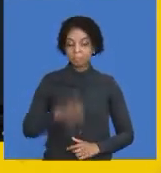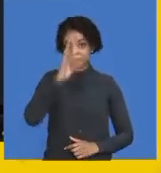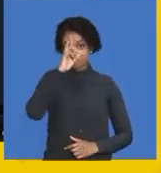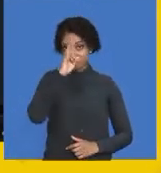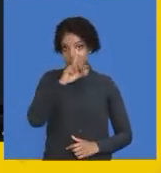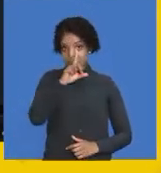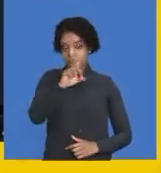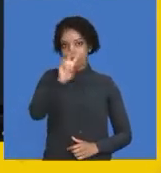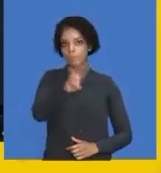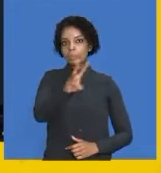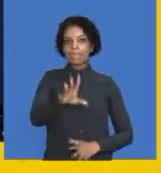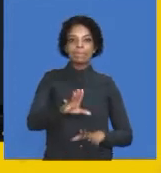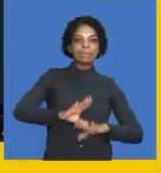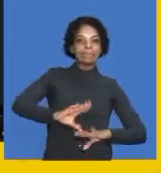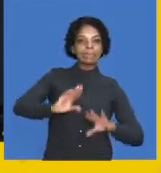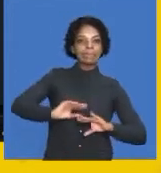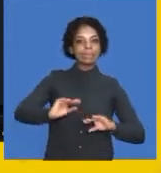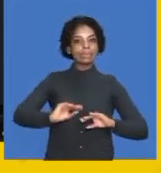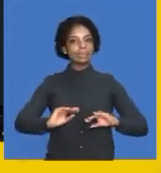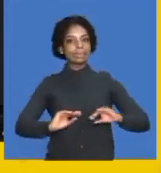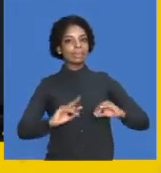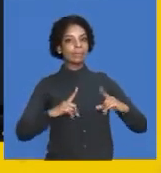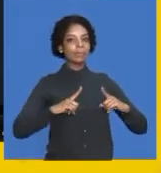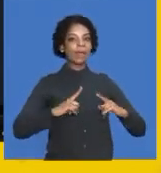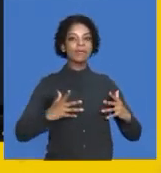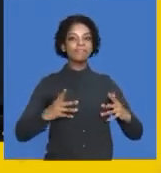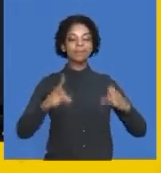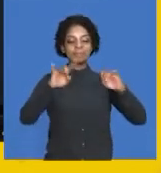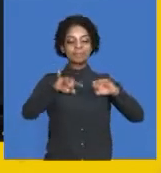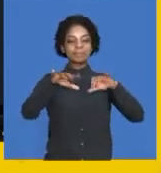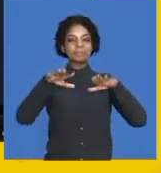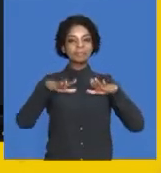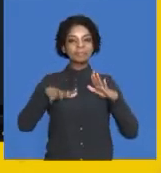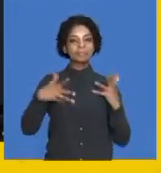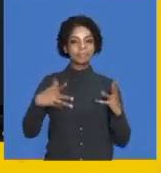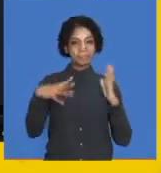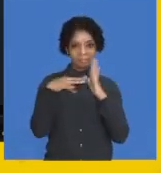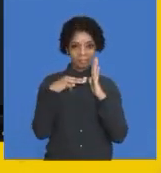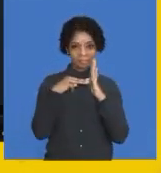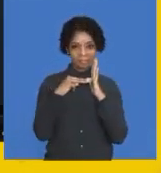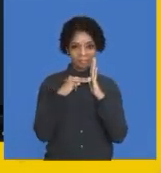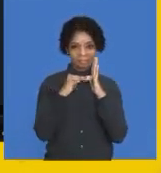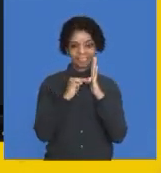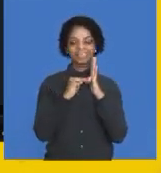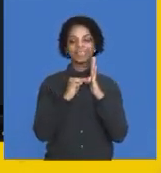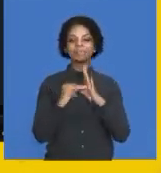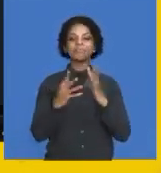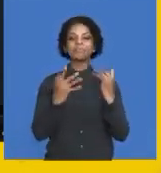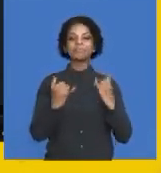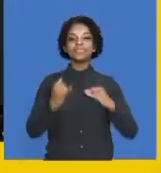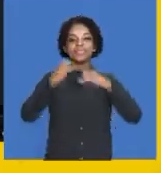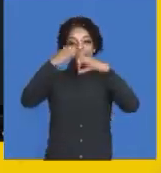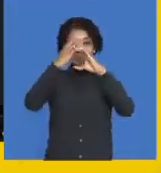you ace that exam. What are we focusing on in today's lesson? We're looking at